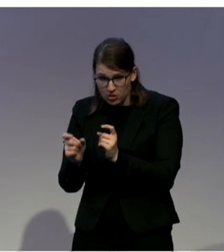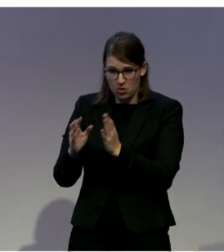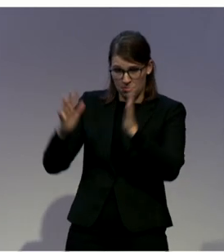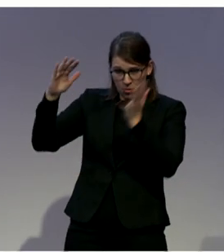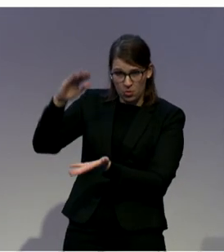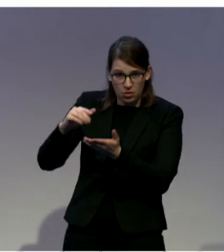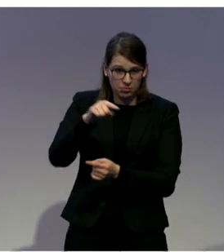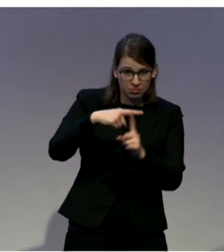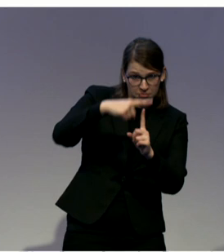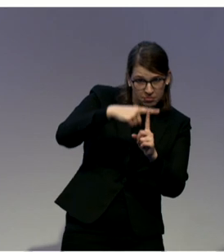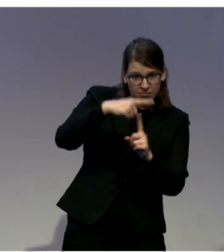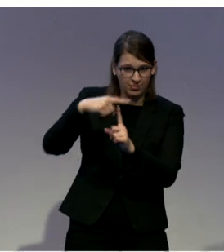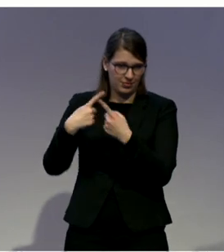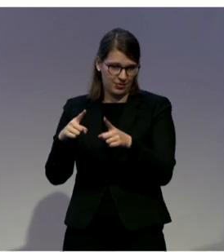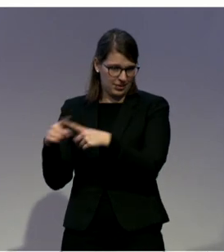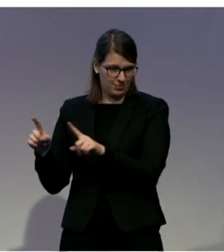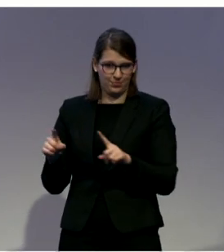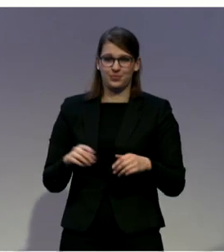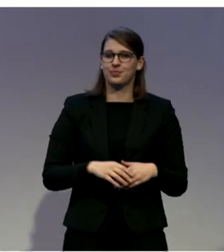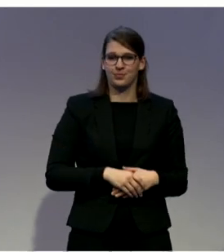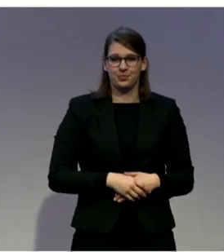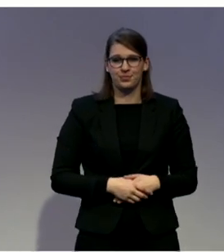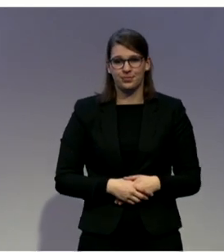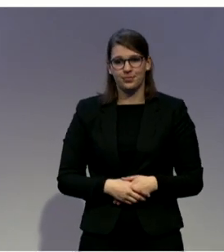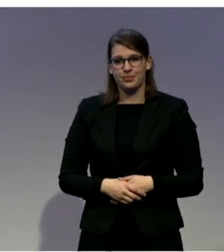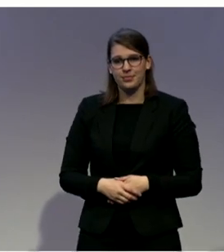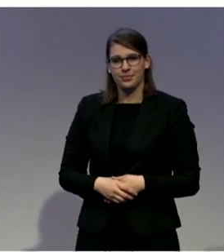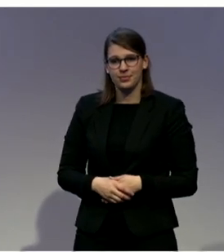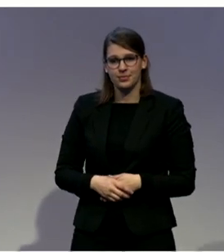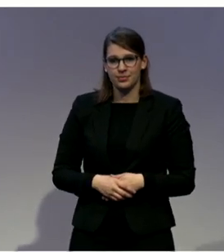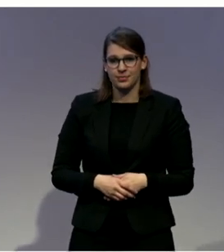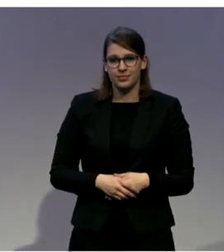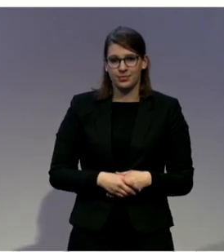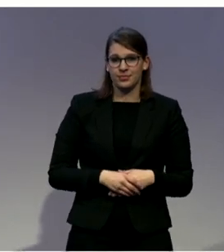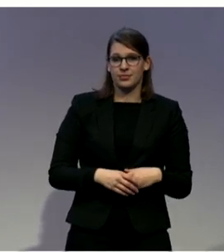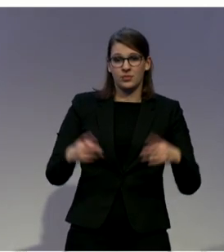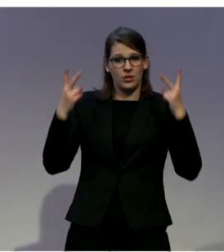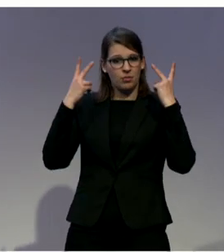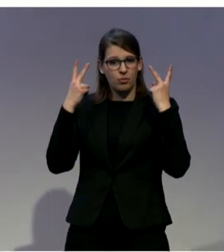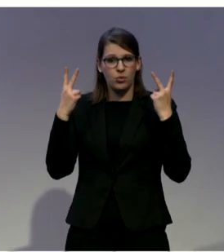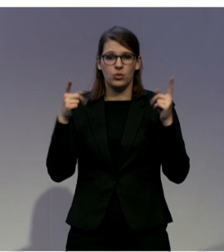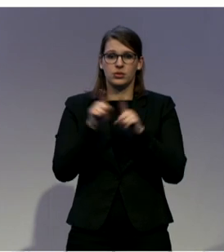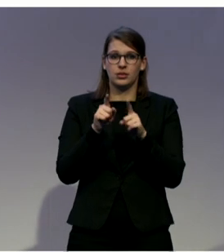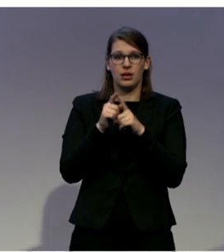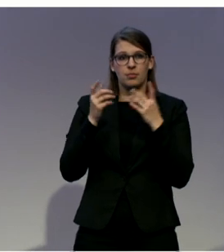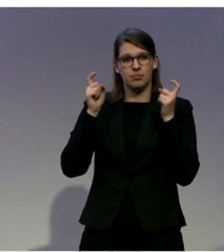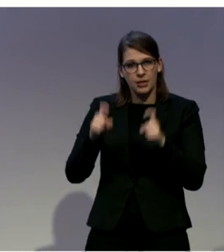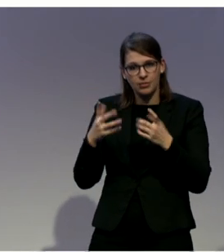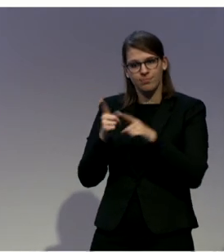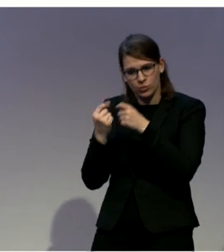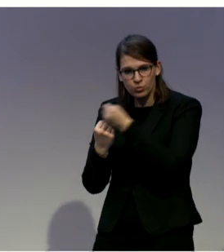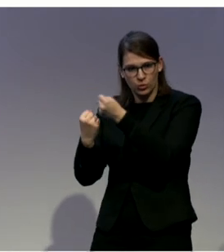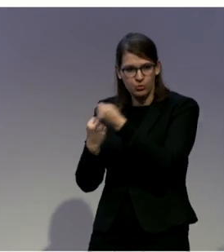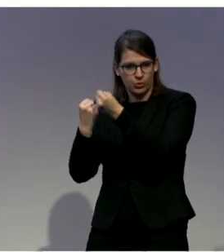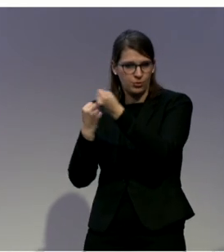those tools is also very important active support. Which means that